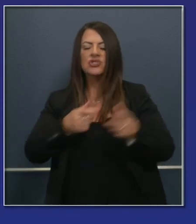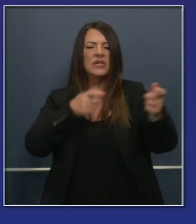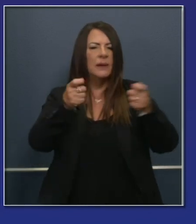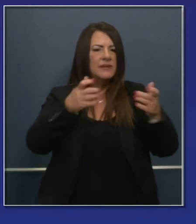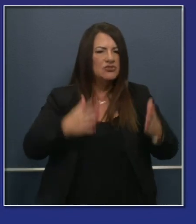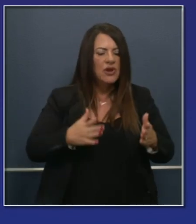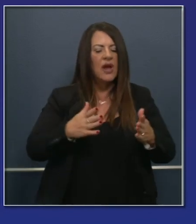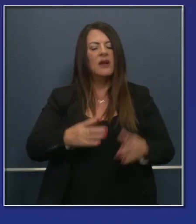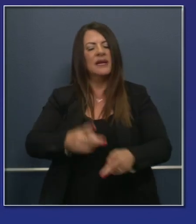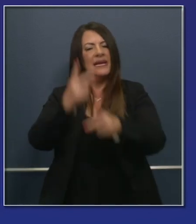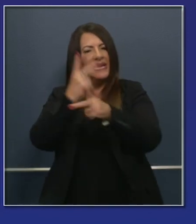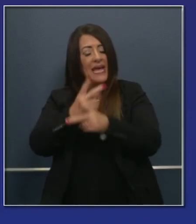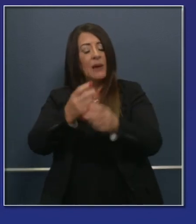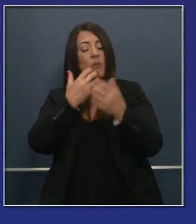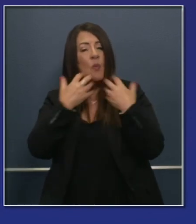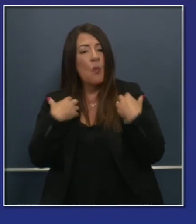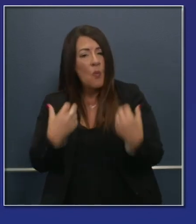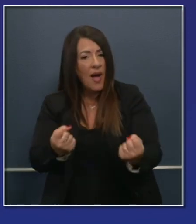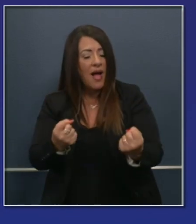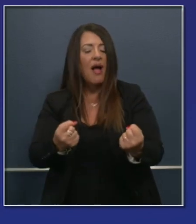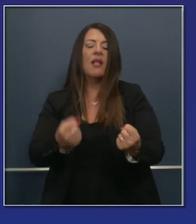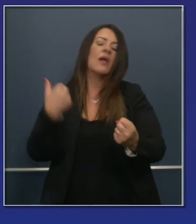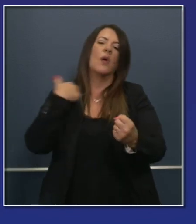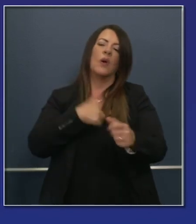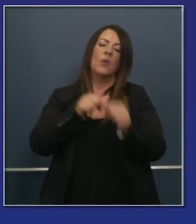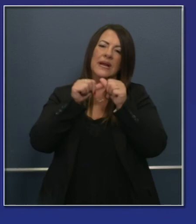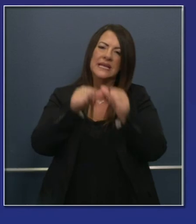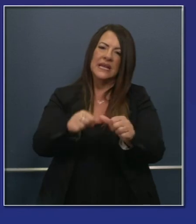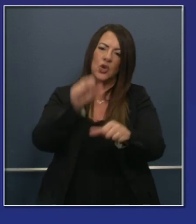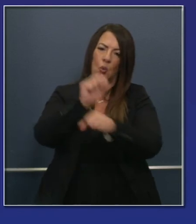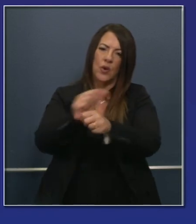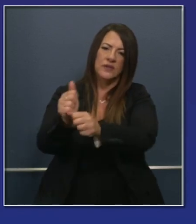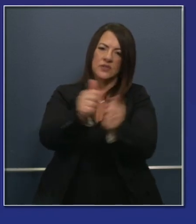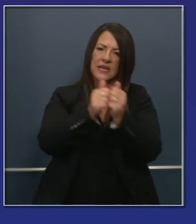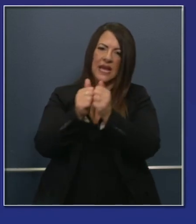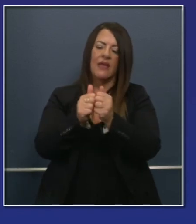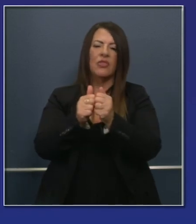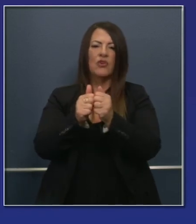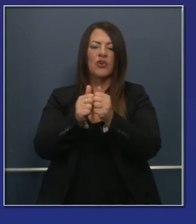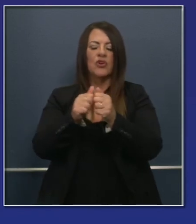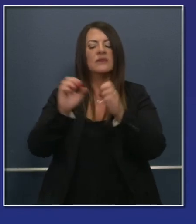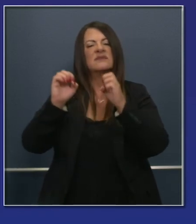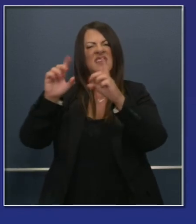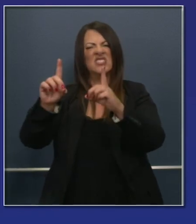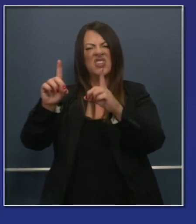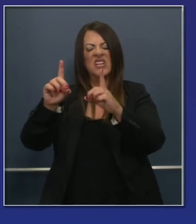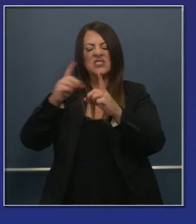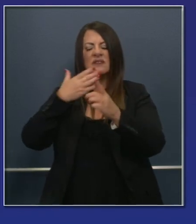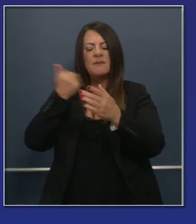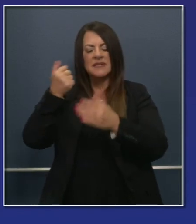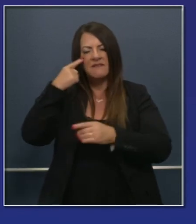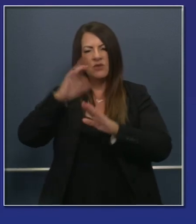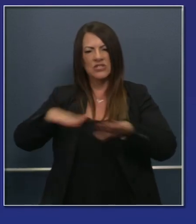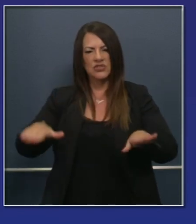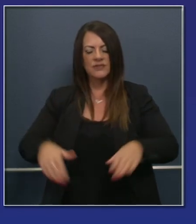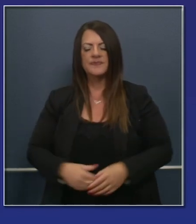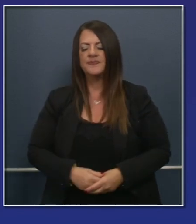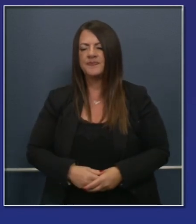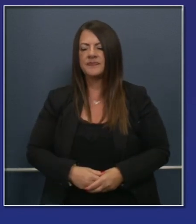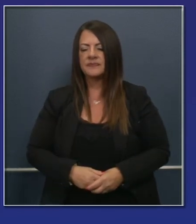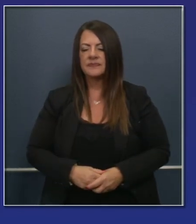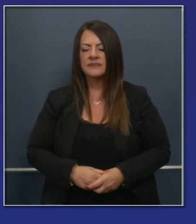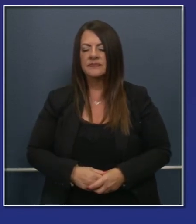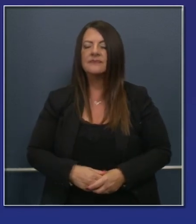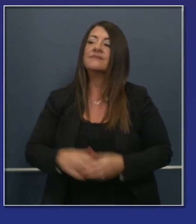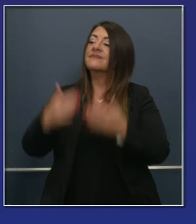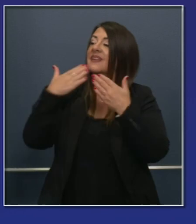we stay tuned and available to answer questions today and at any point for our California education system. Tremendous. Thank you,